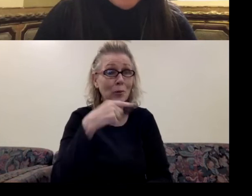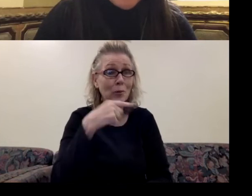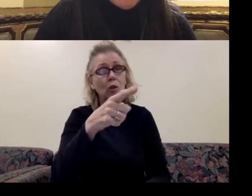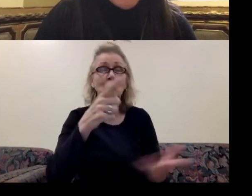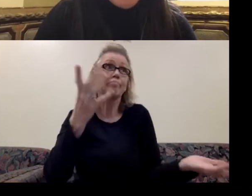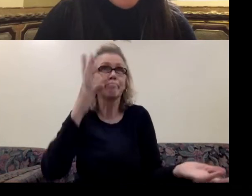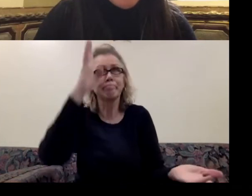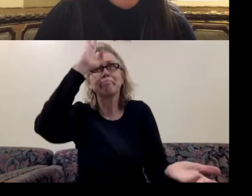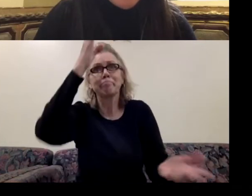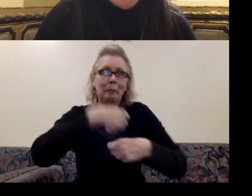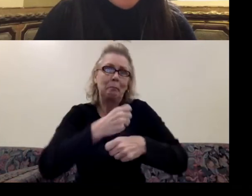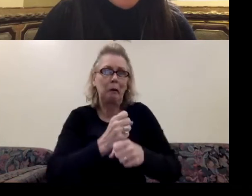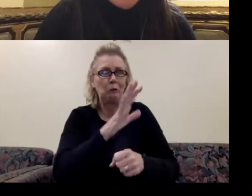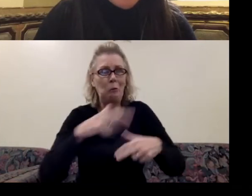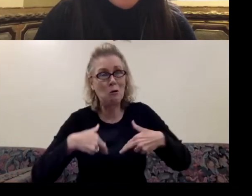up.